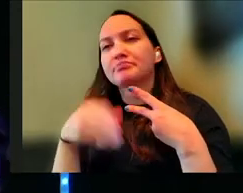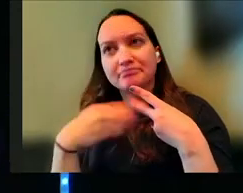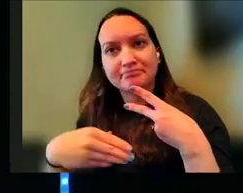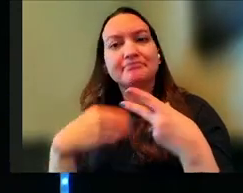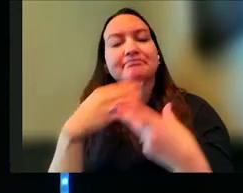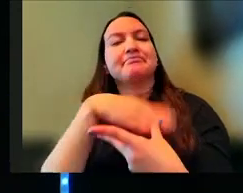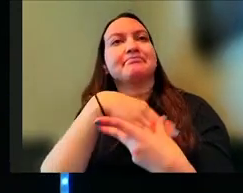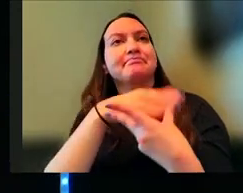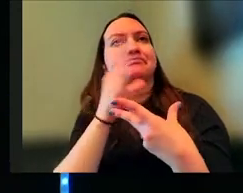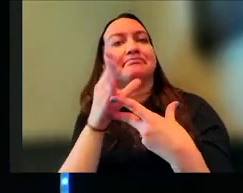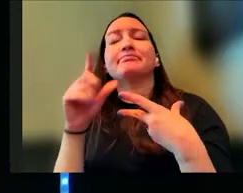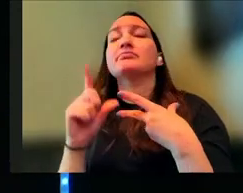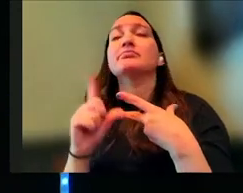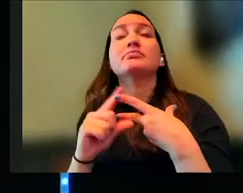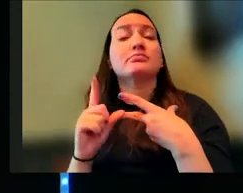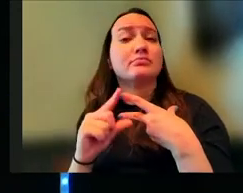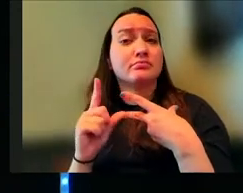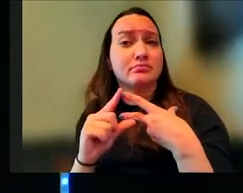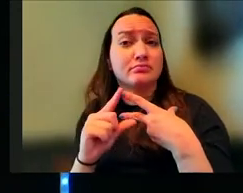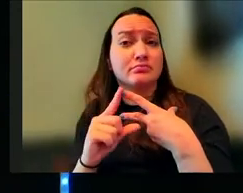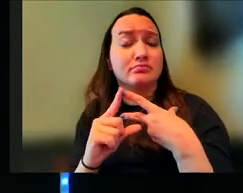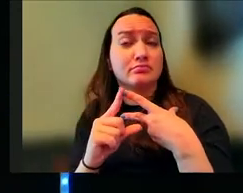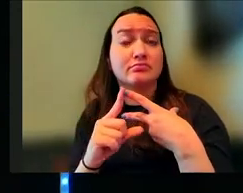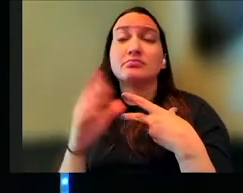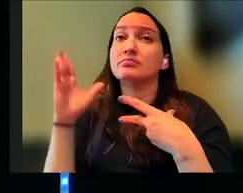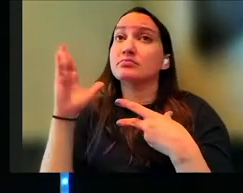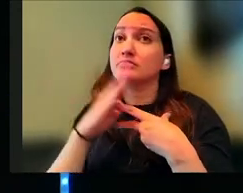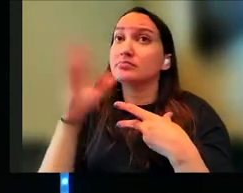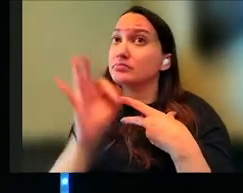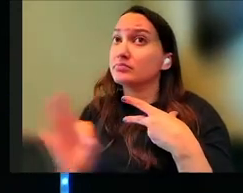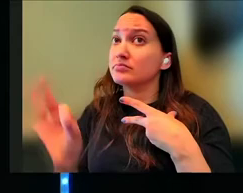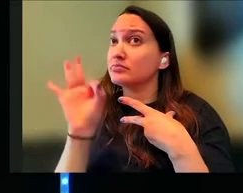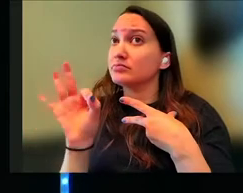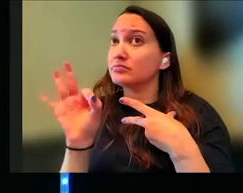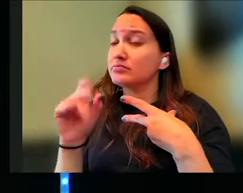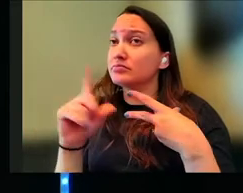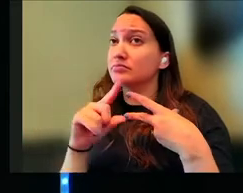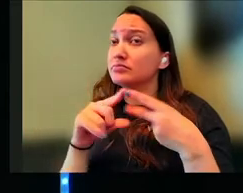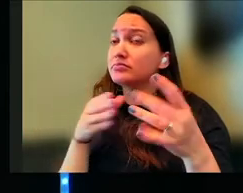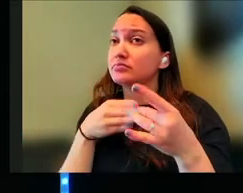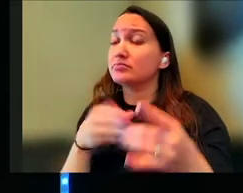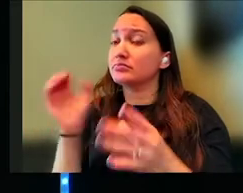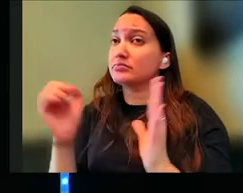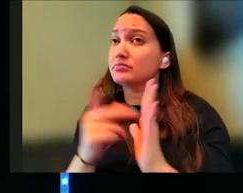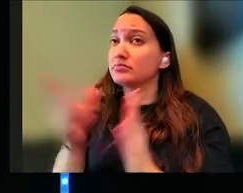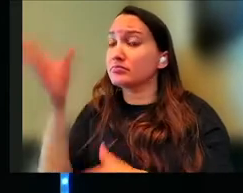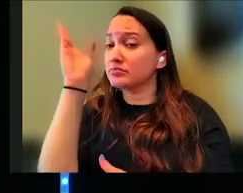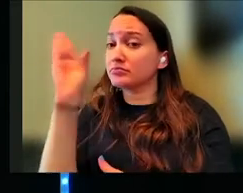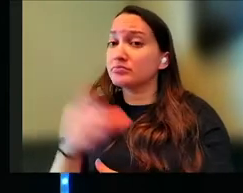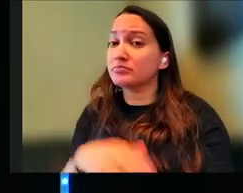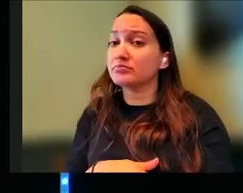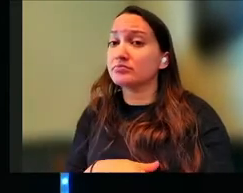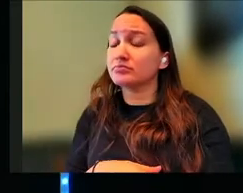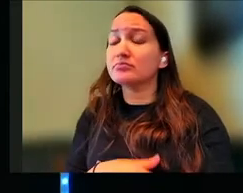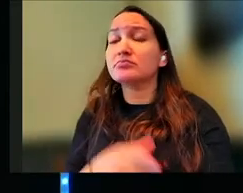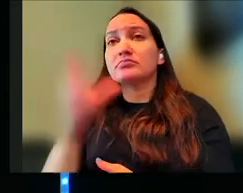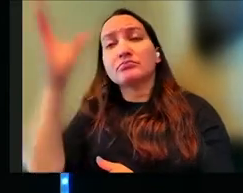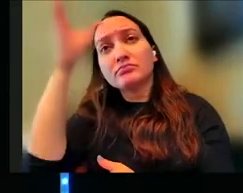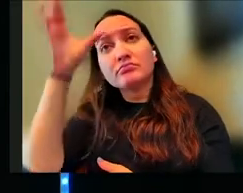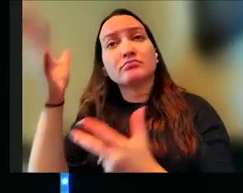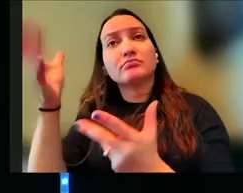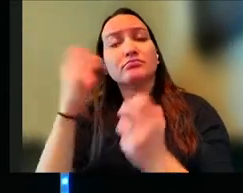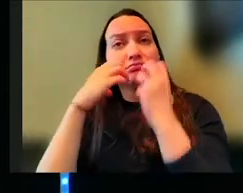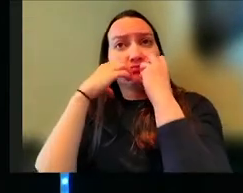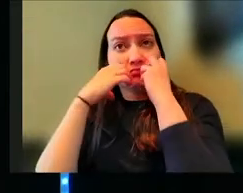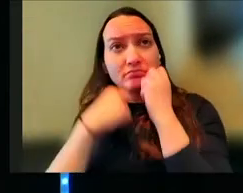okay? Number one, and most importantly, is wisdom leads us back to God. God wants us to value